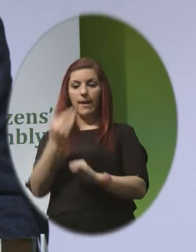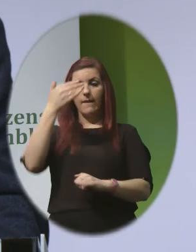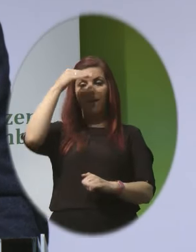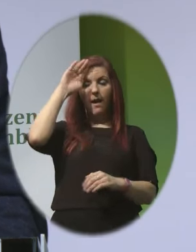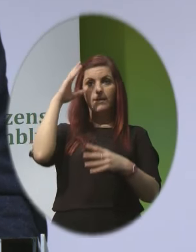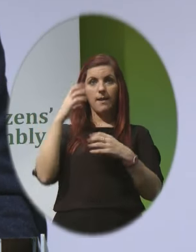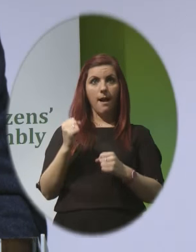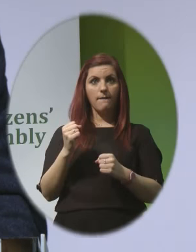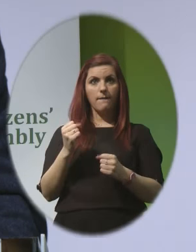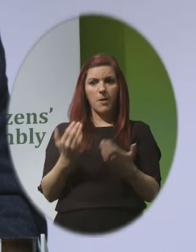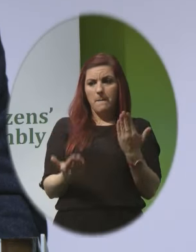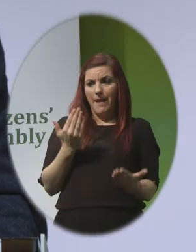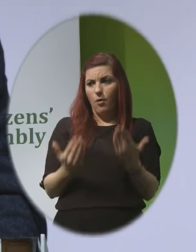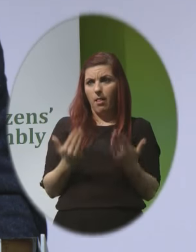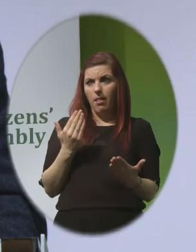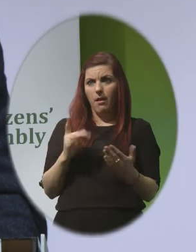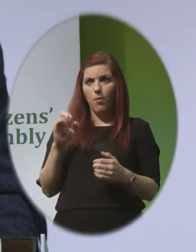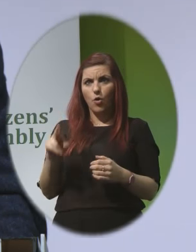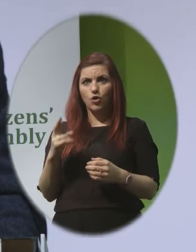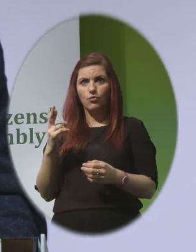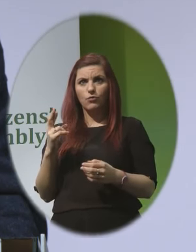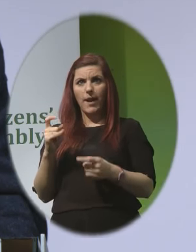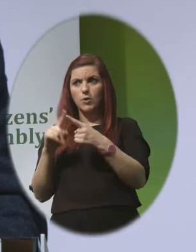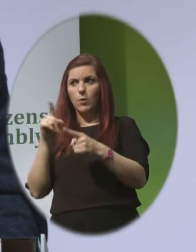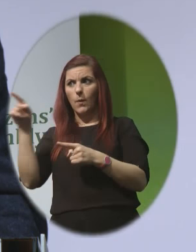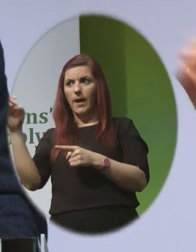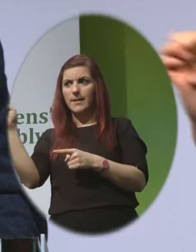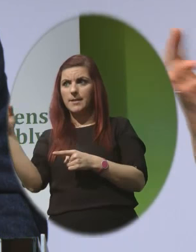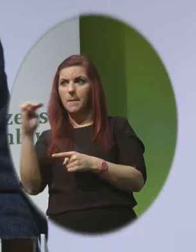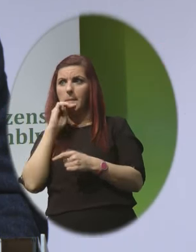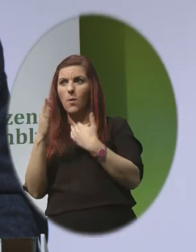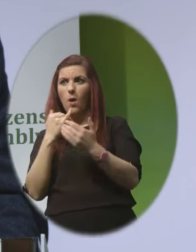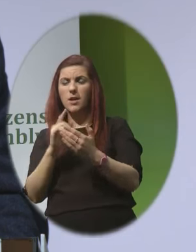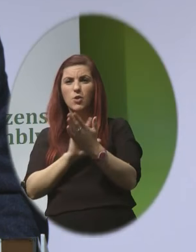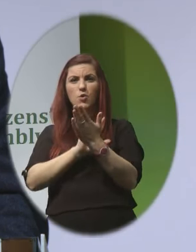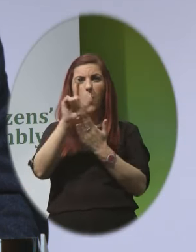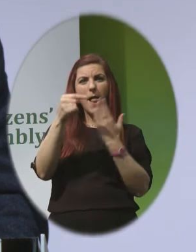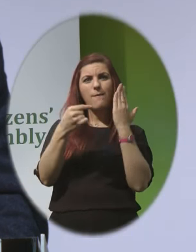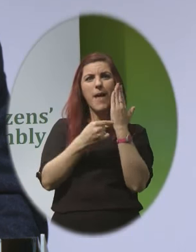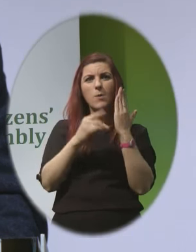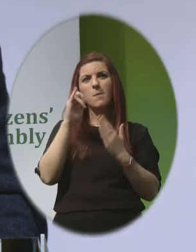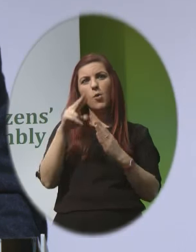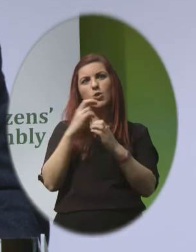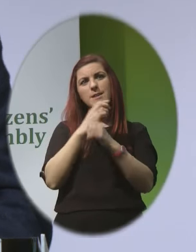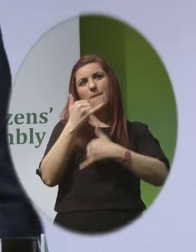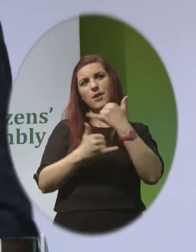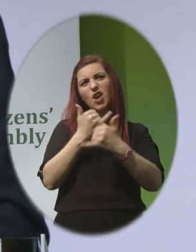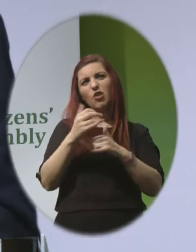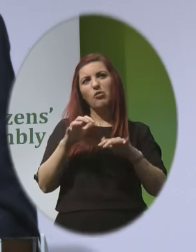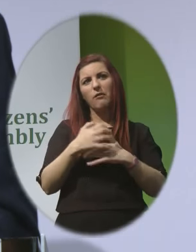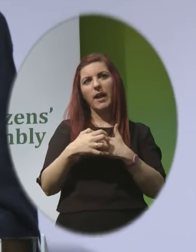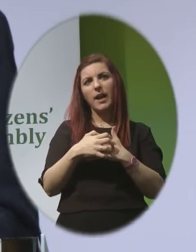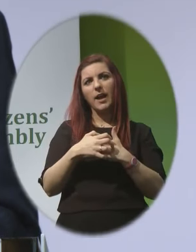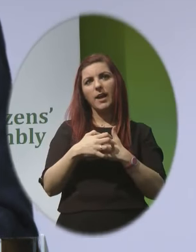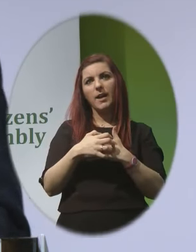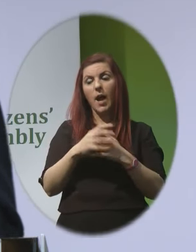rate comparable to Britain's That would translate to well over 12,000 abortions every year And